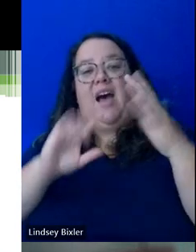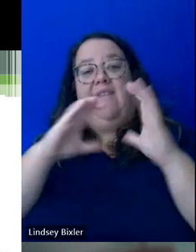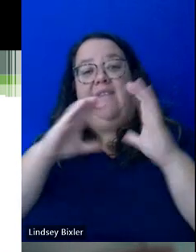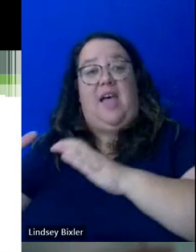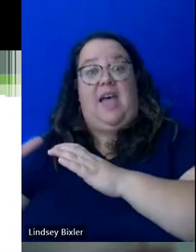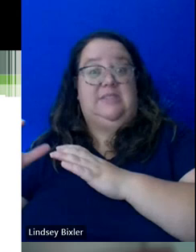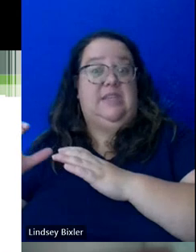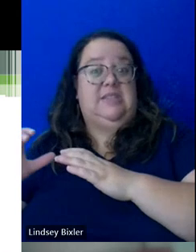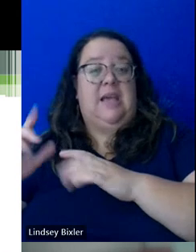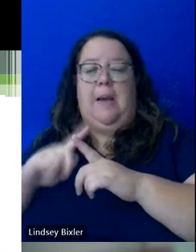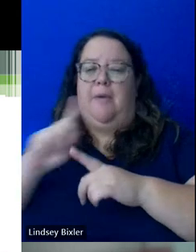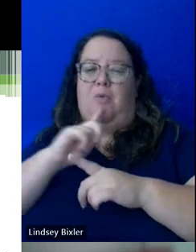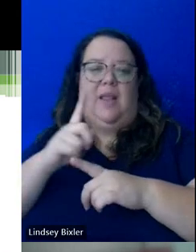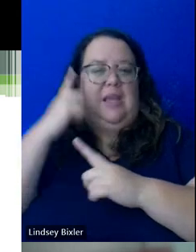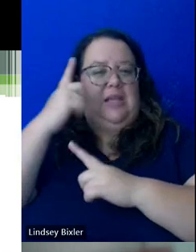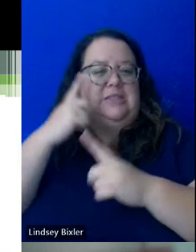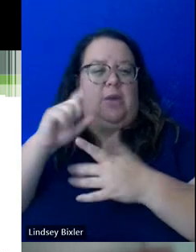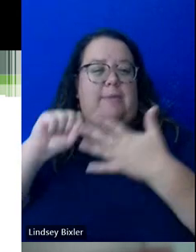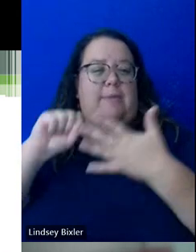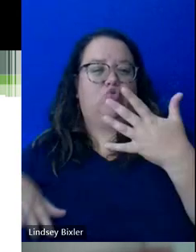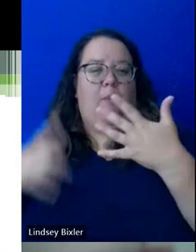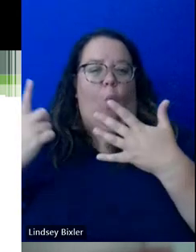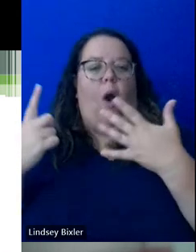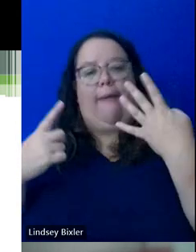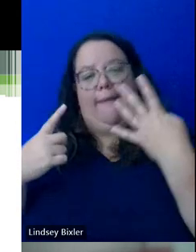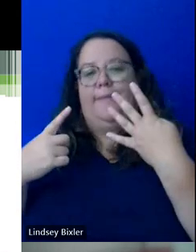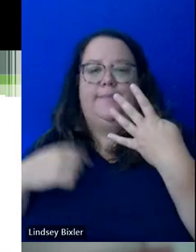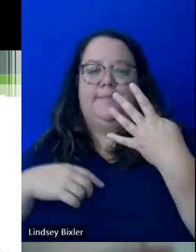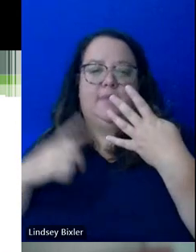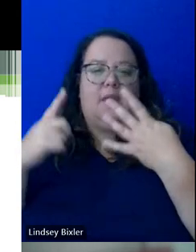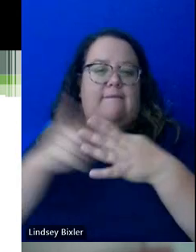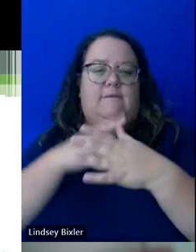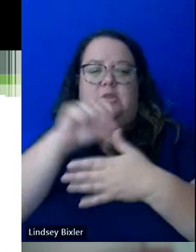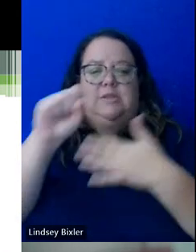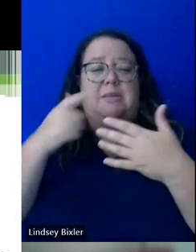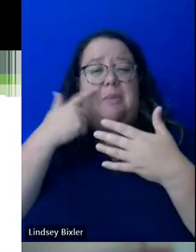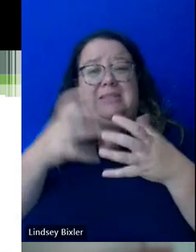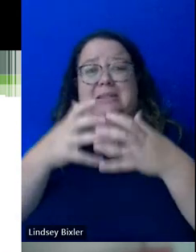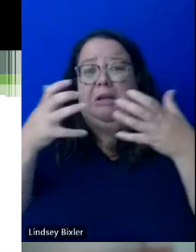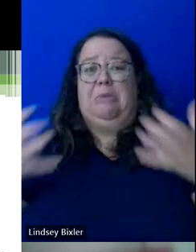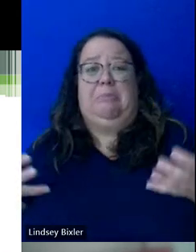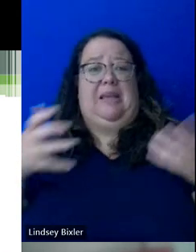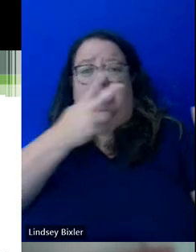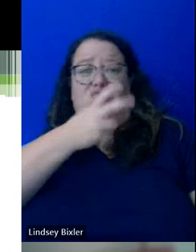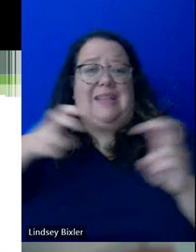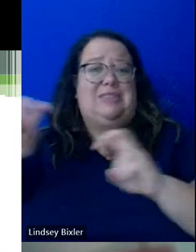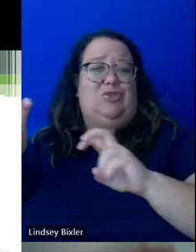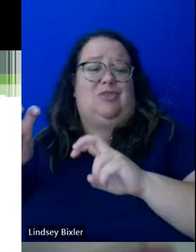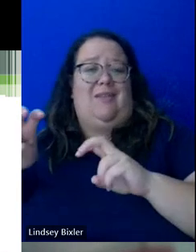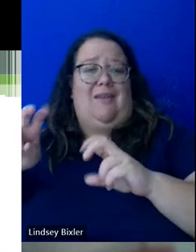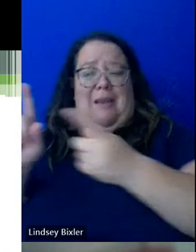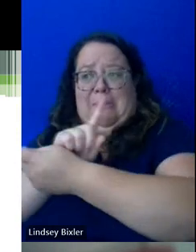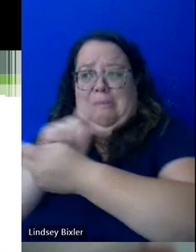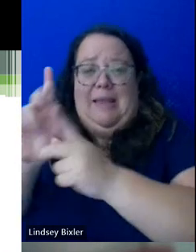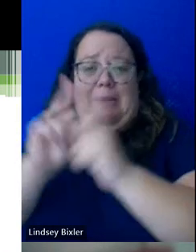initial plan, but really consider dropping one that first semester. There's such a transition, you as you're getting to know, make new friends, know, getting